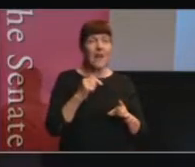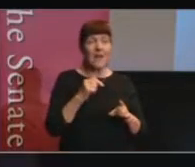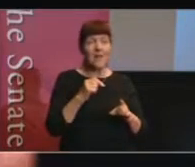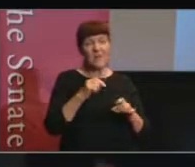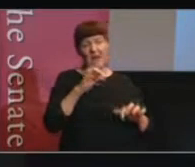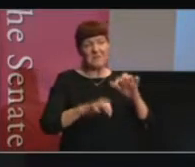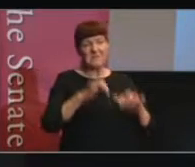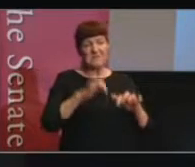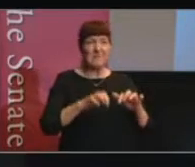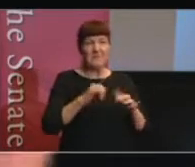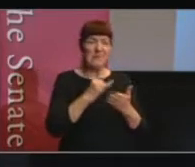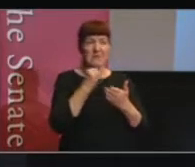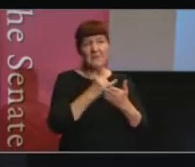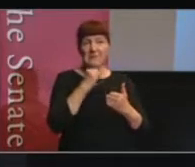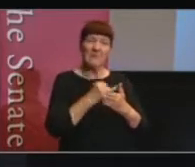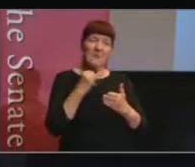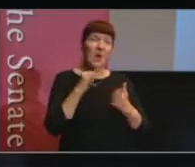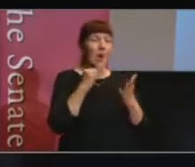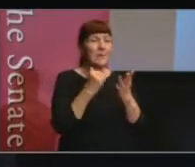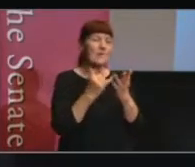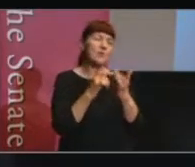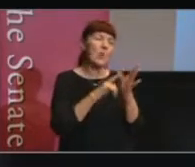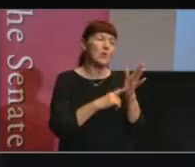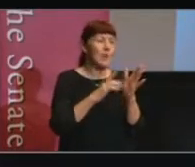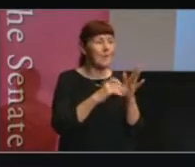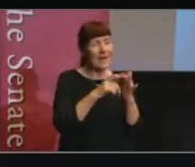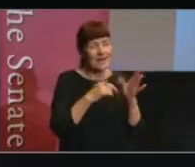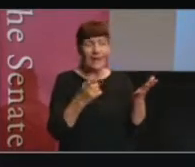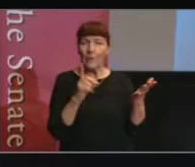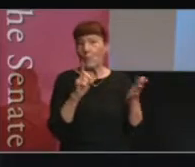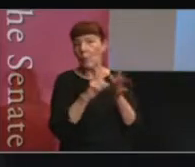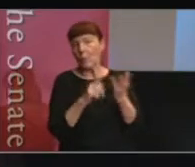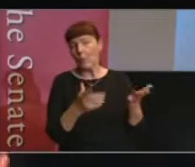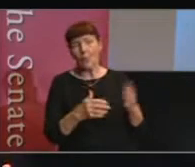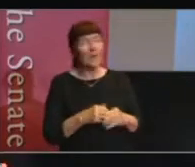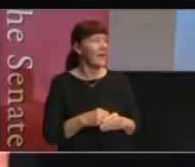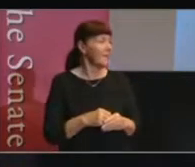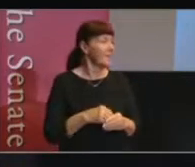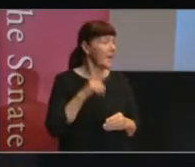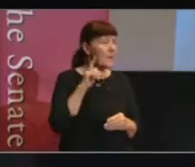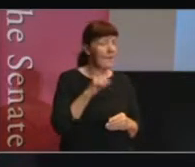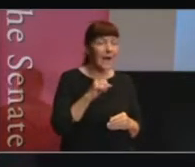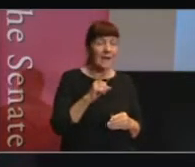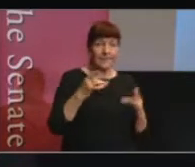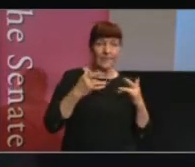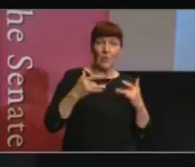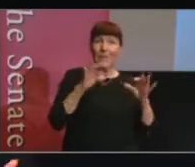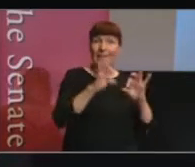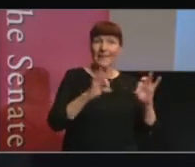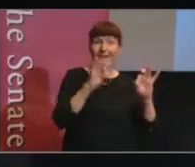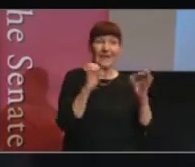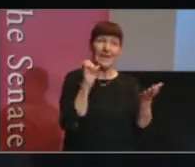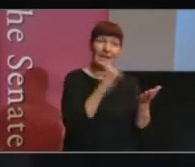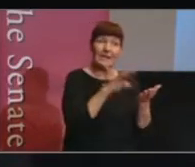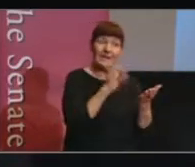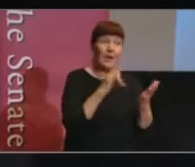crappy stuff from social media. What do we do with that? On the other hand, doing nothing on social media is